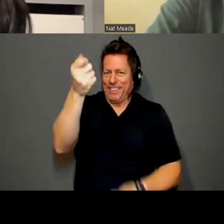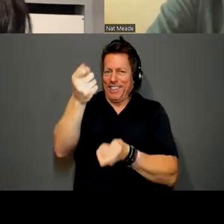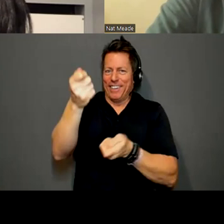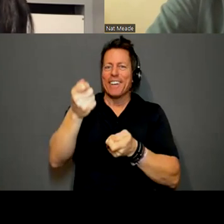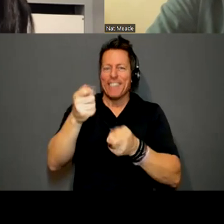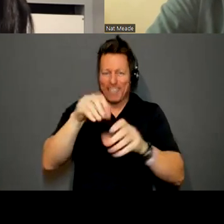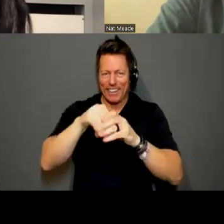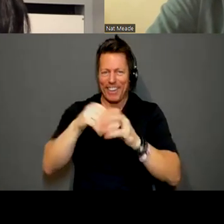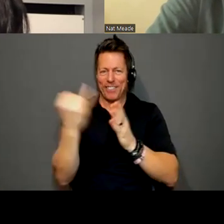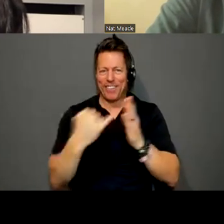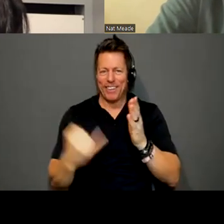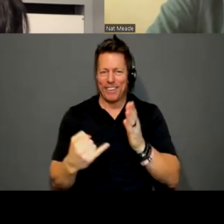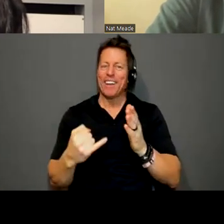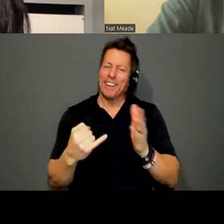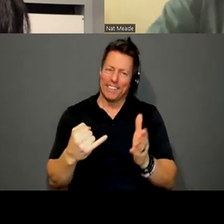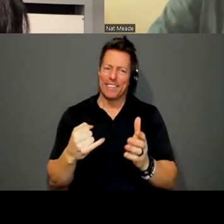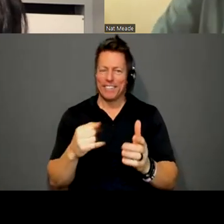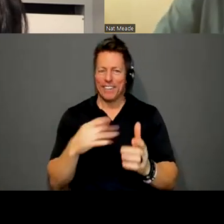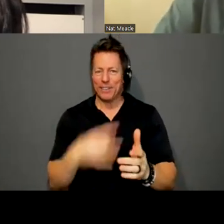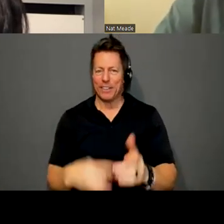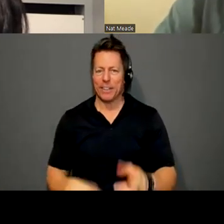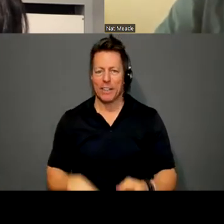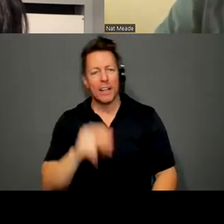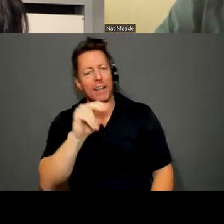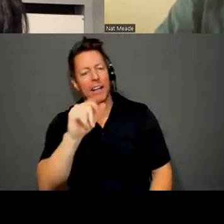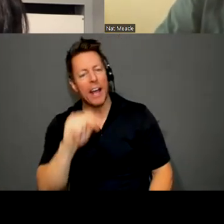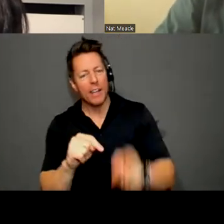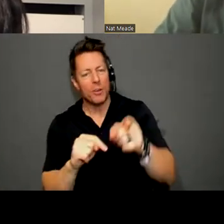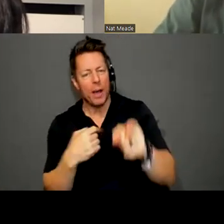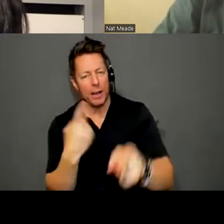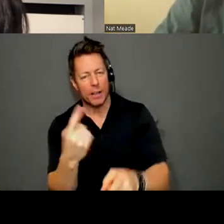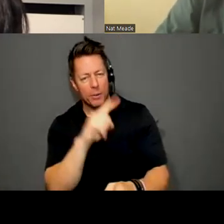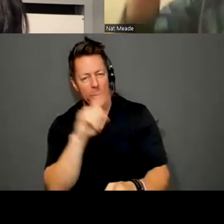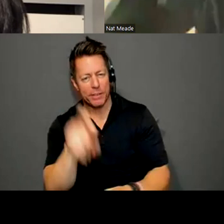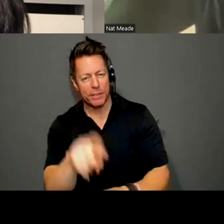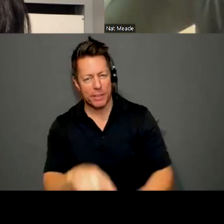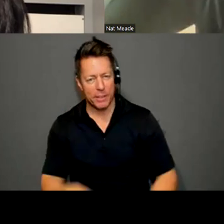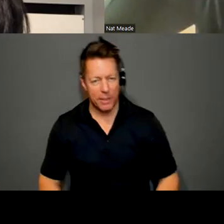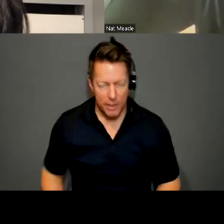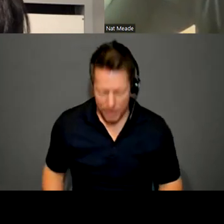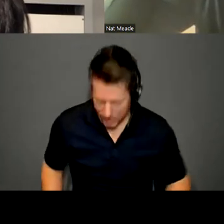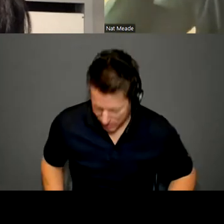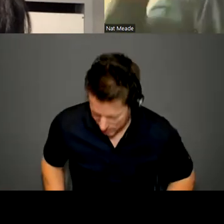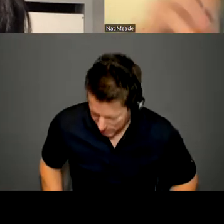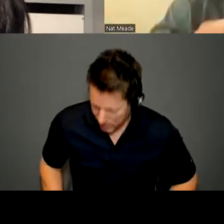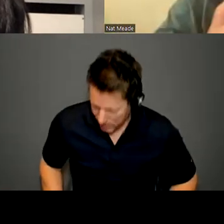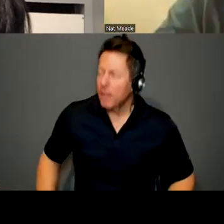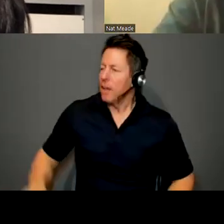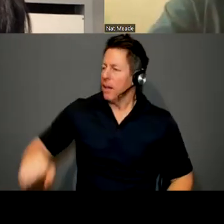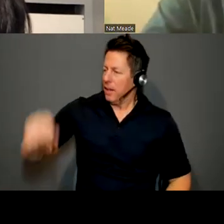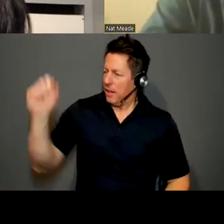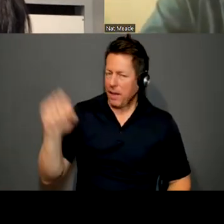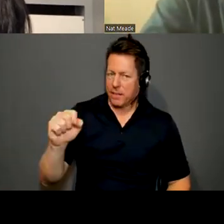Yeah, well, Nat, I think you had a couple questions as well, or at least one to get us going. Yes, I, I had a question, uh,